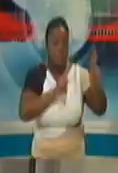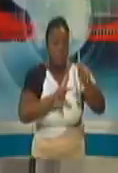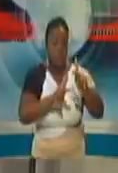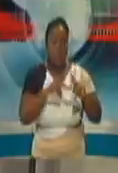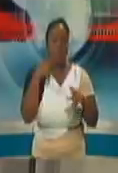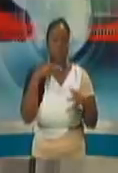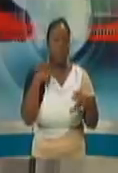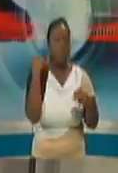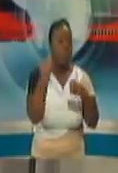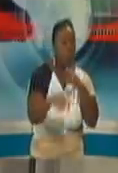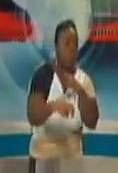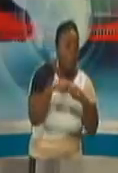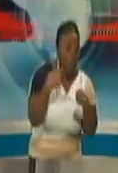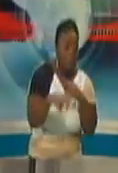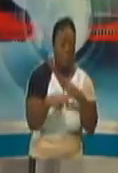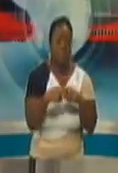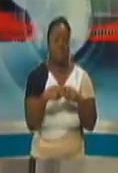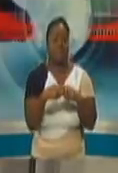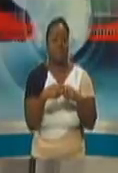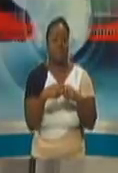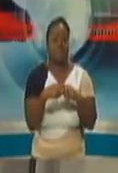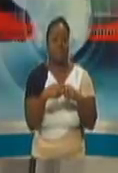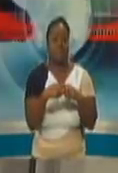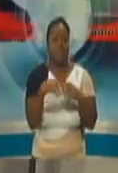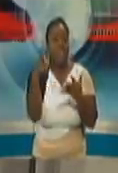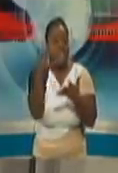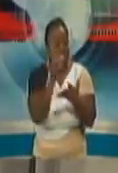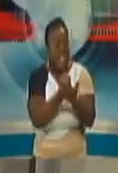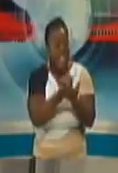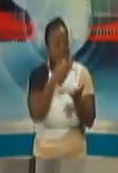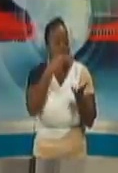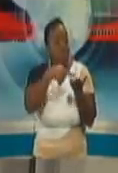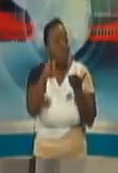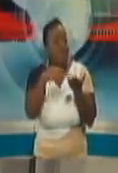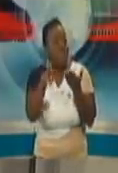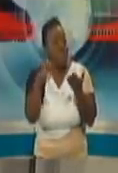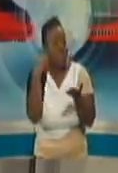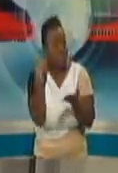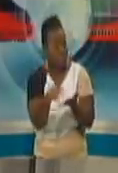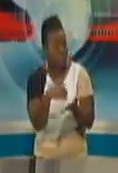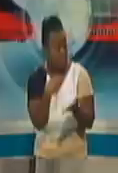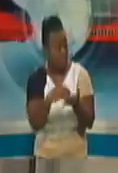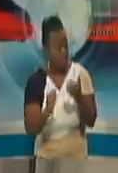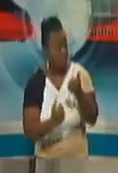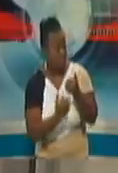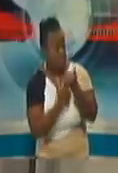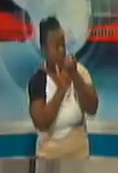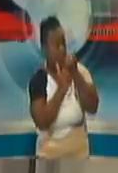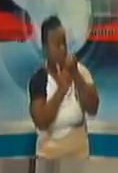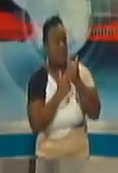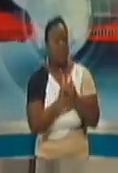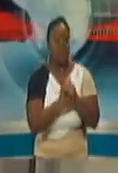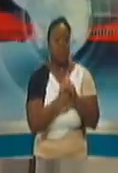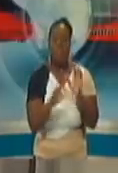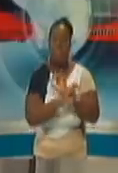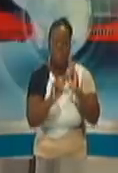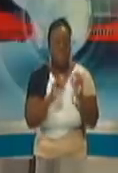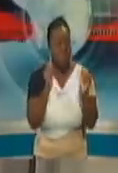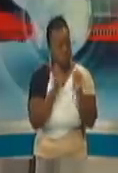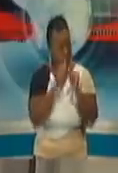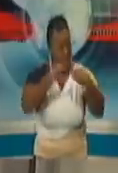having difficulty accessing the rental grant. It had nothing to do with my office.